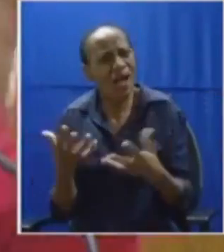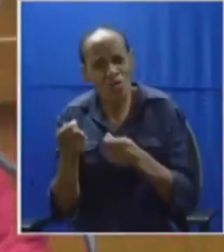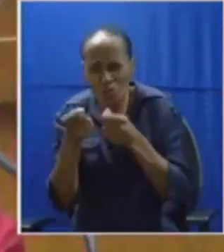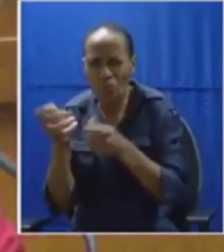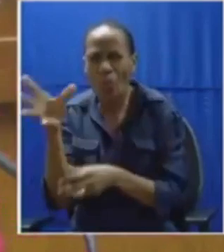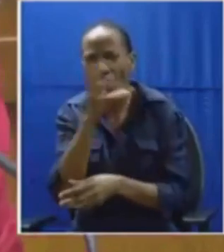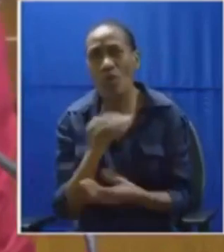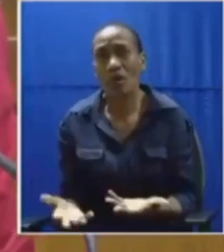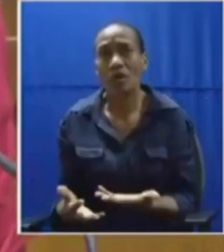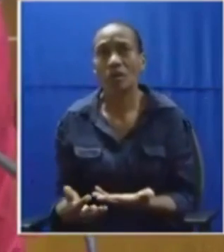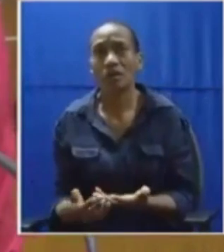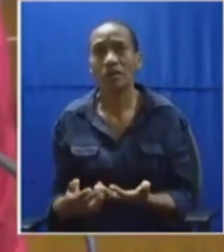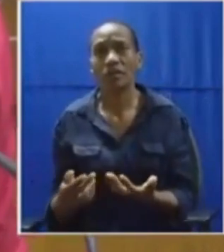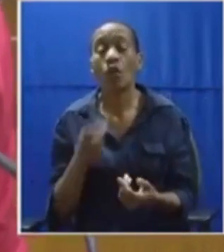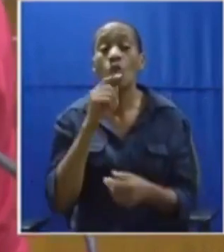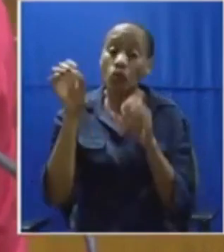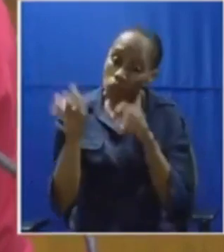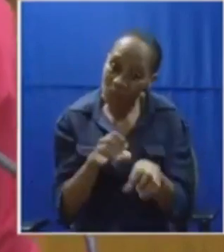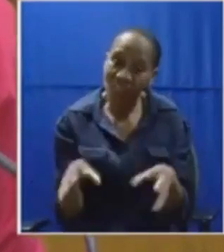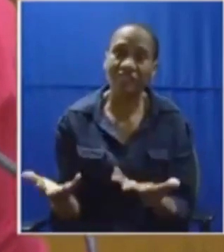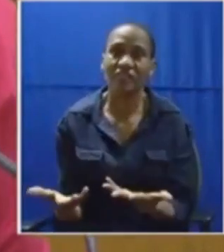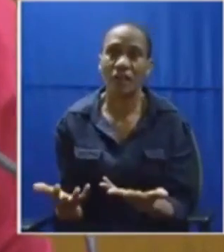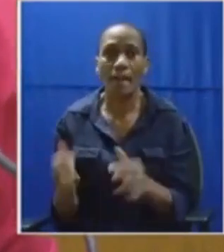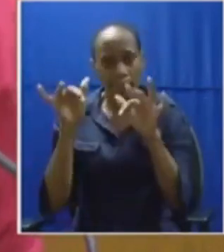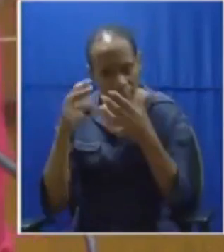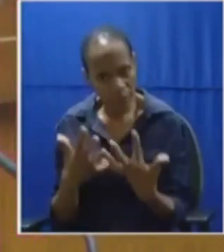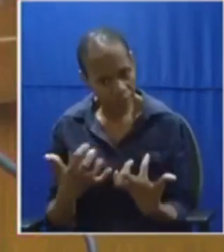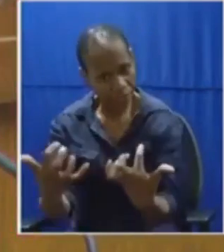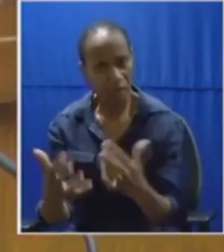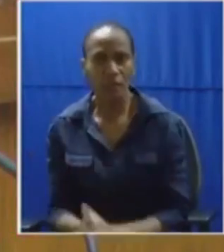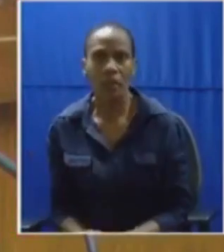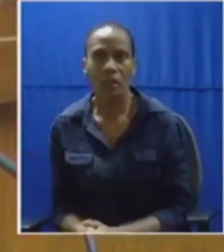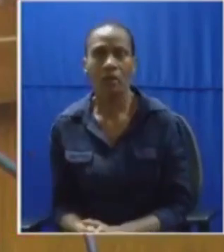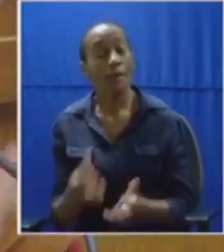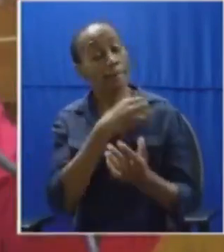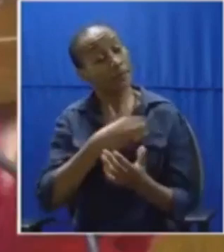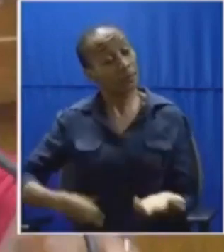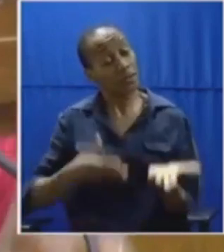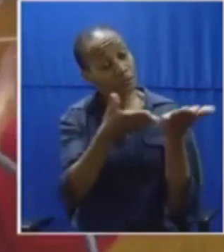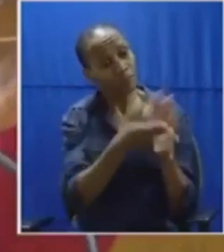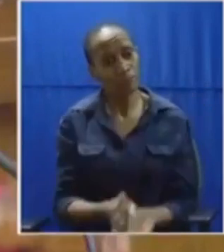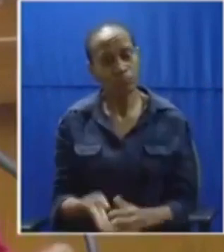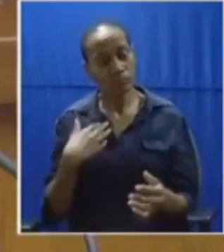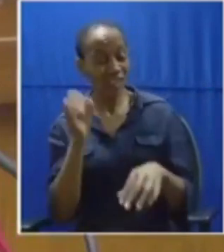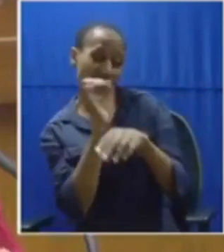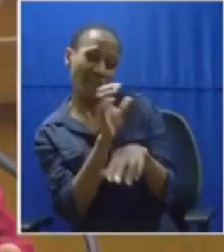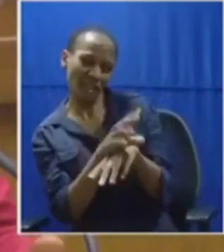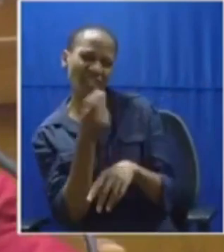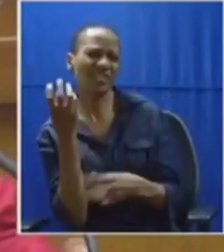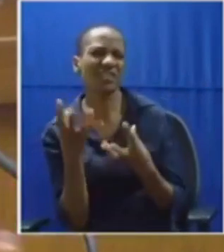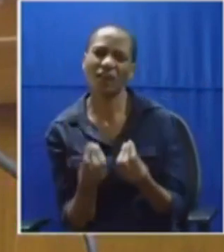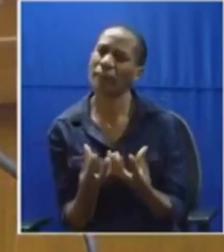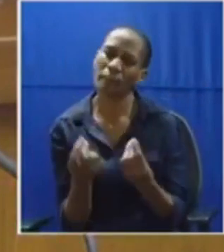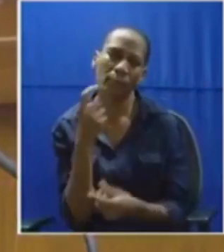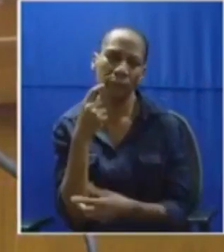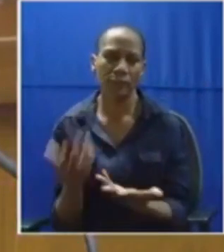factionalism at the expense of the taxpayer president my advice is very simple